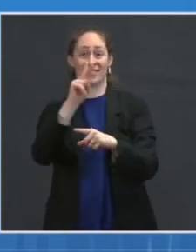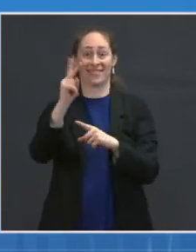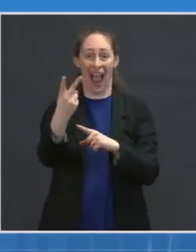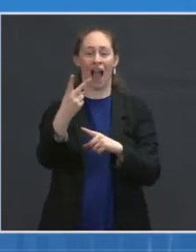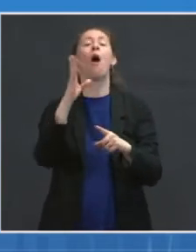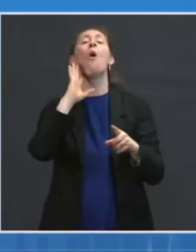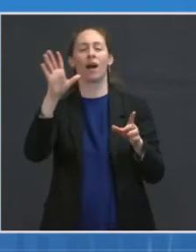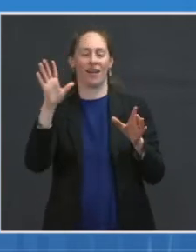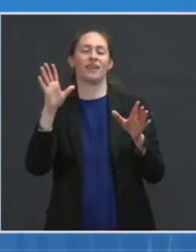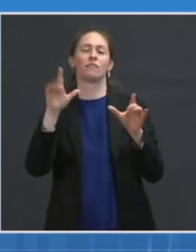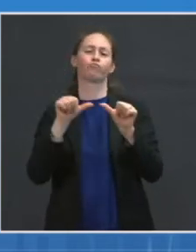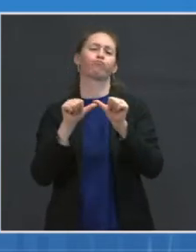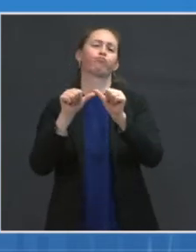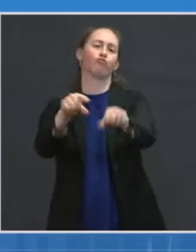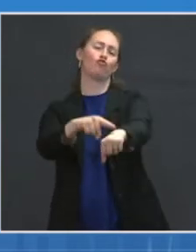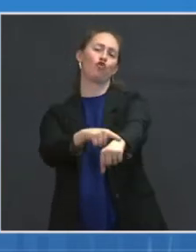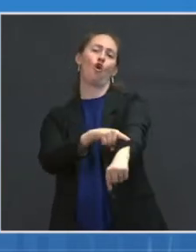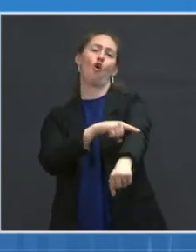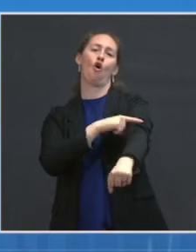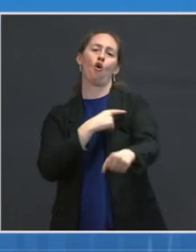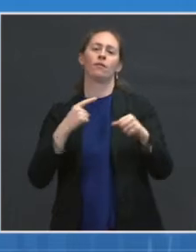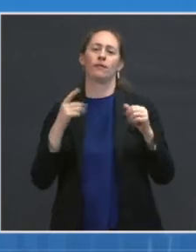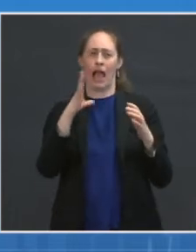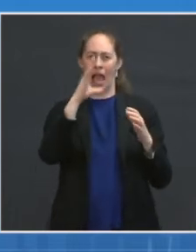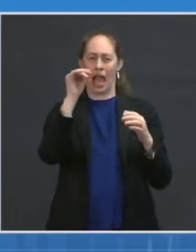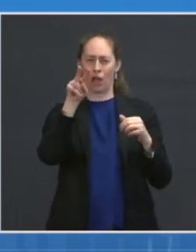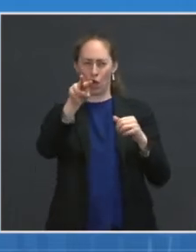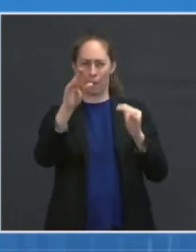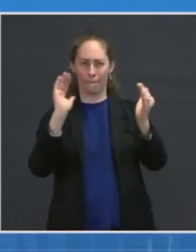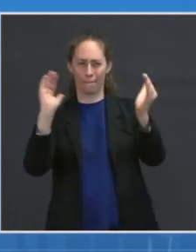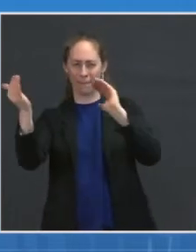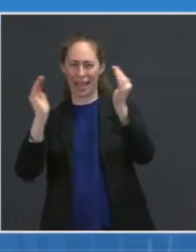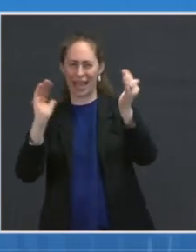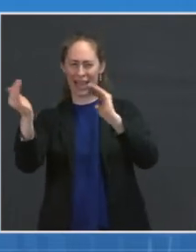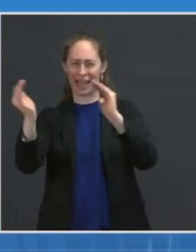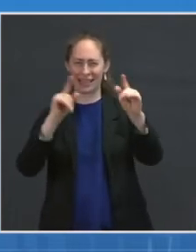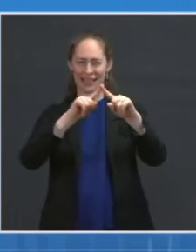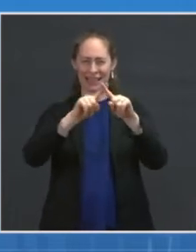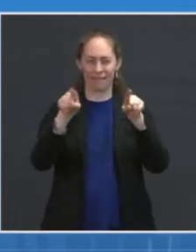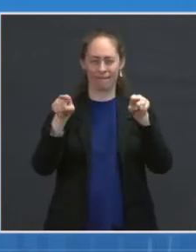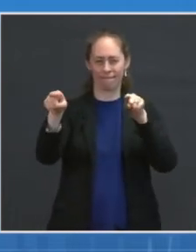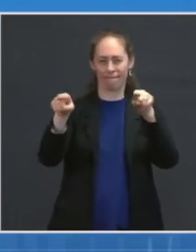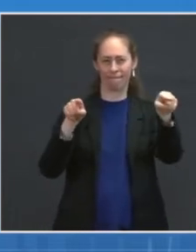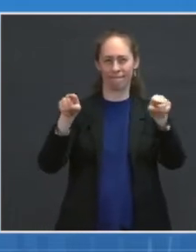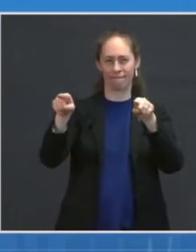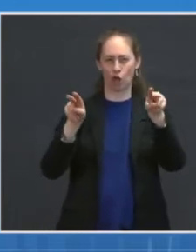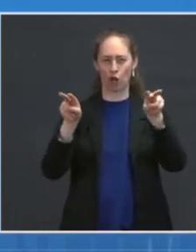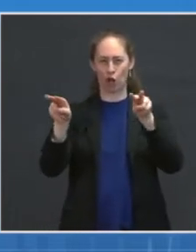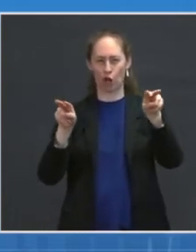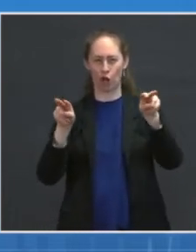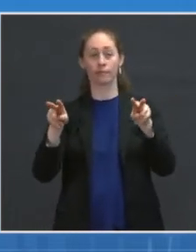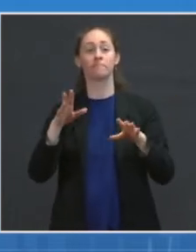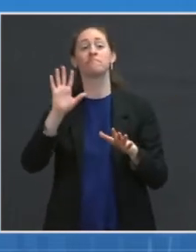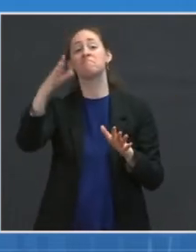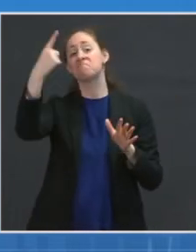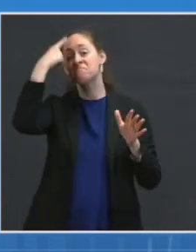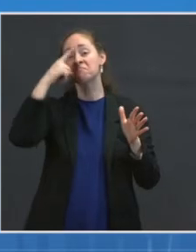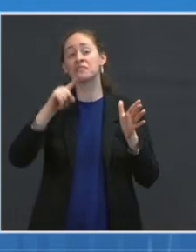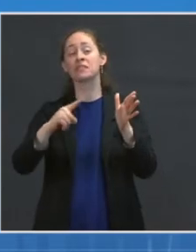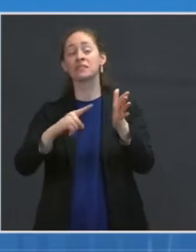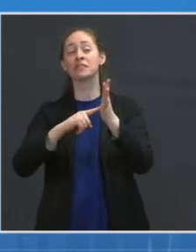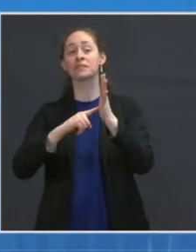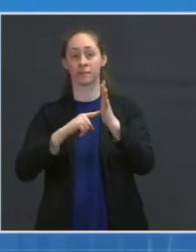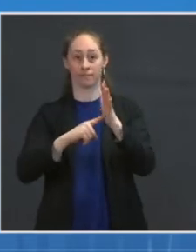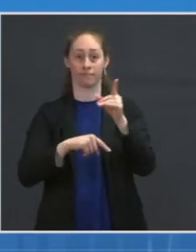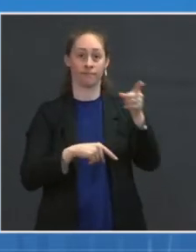of the response after a first dose and